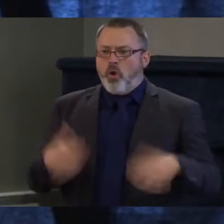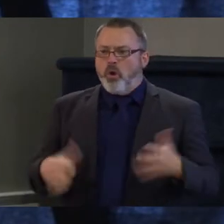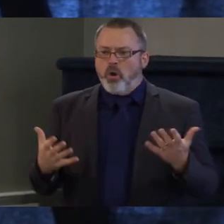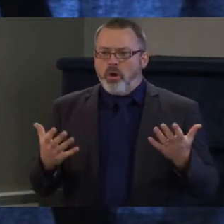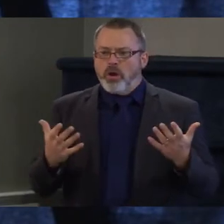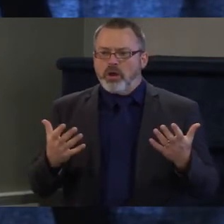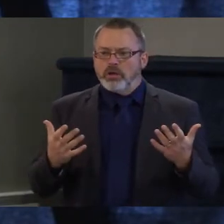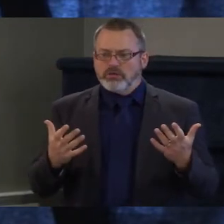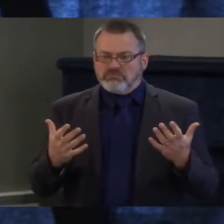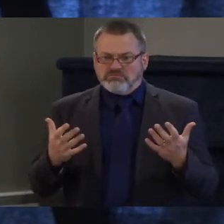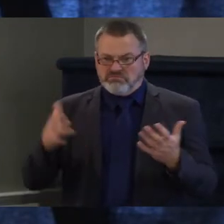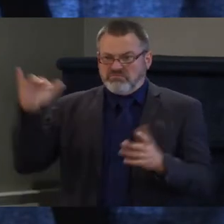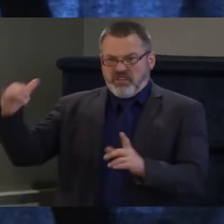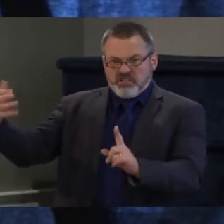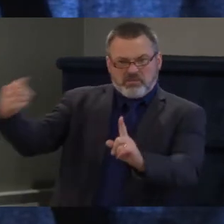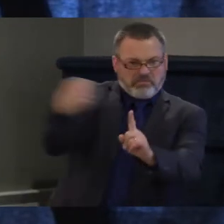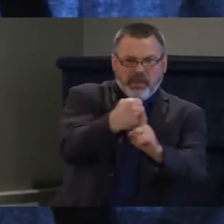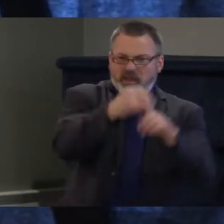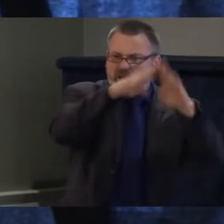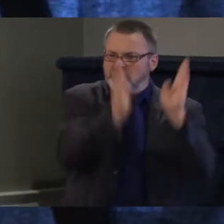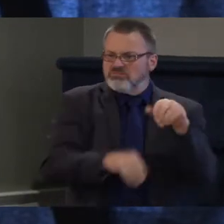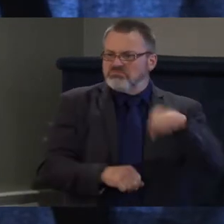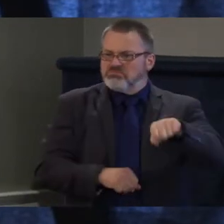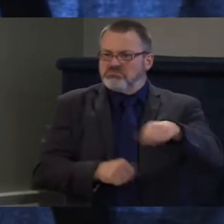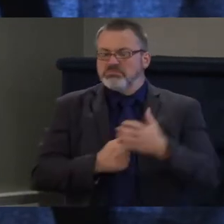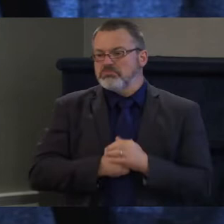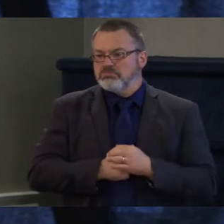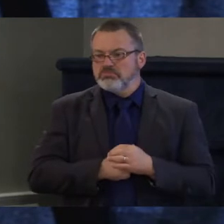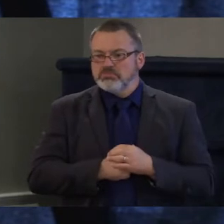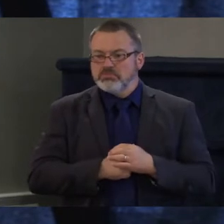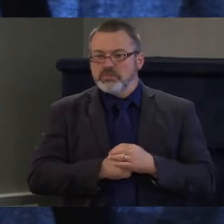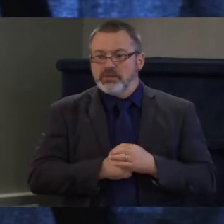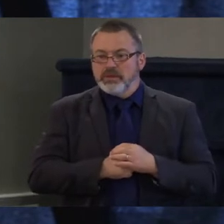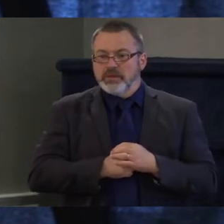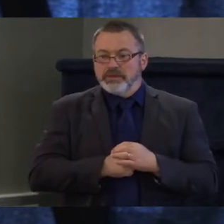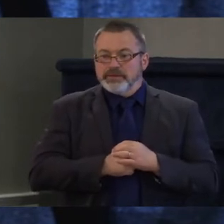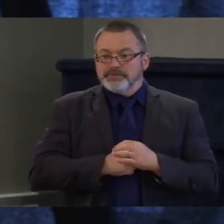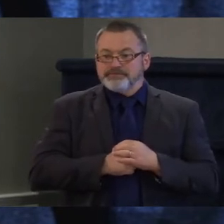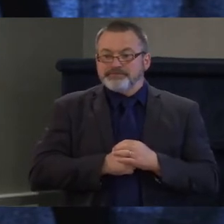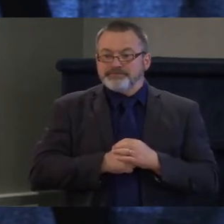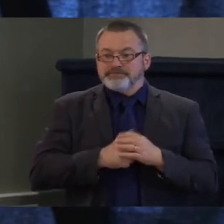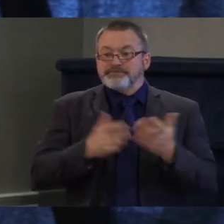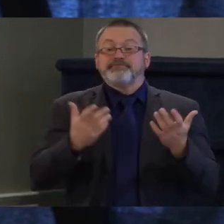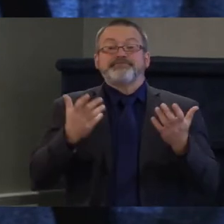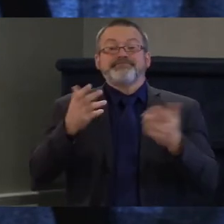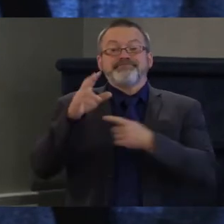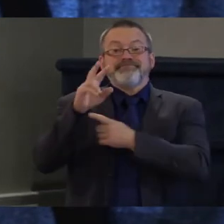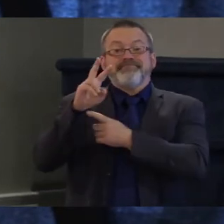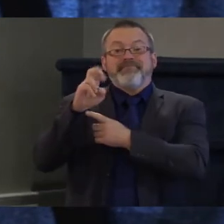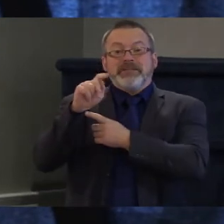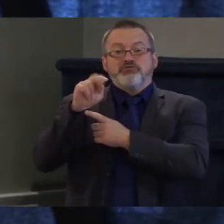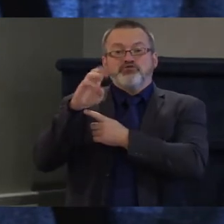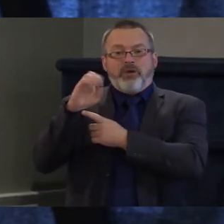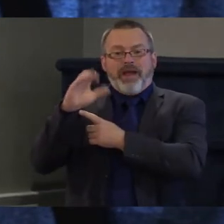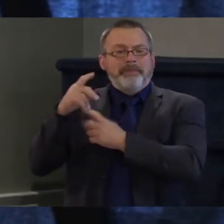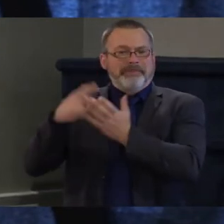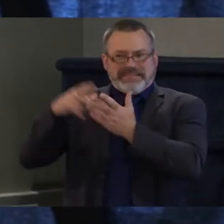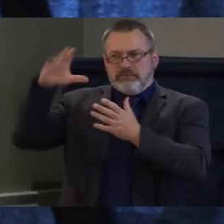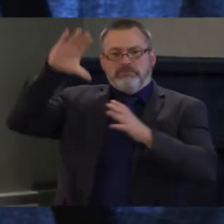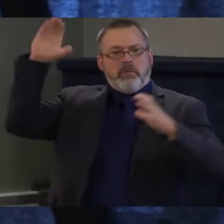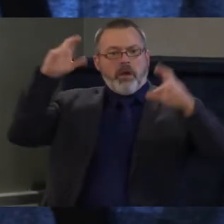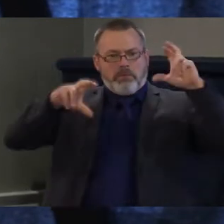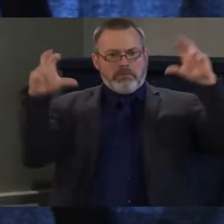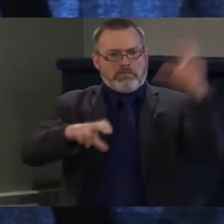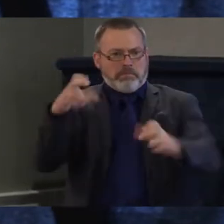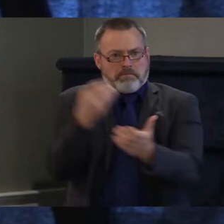housing stock across the country, and that's that you have venture capitalists and corporations buying up homes and